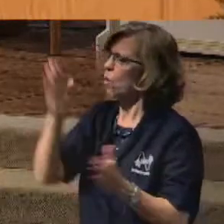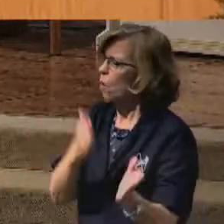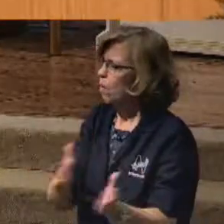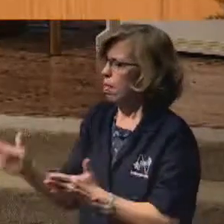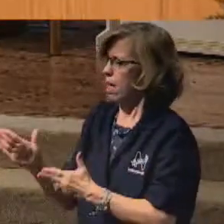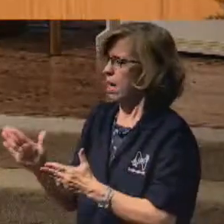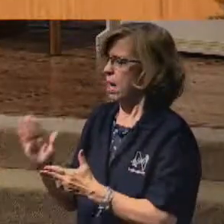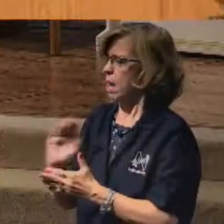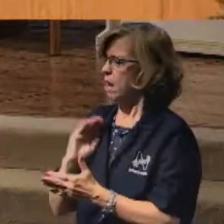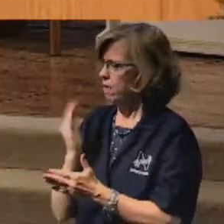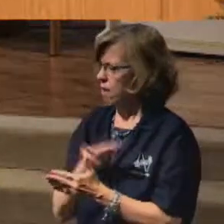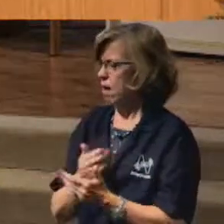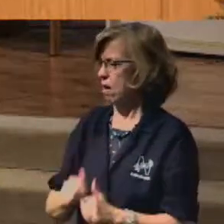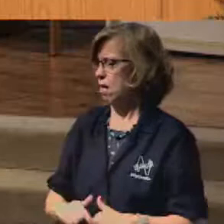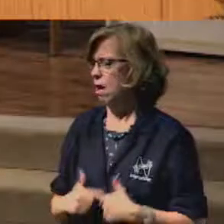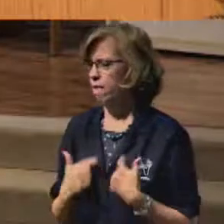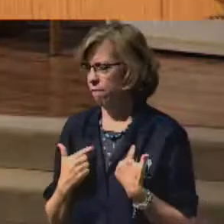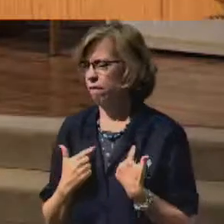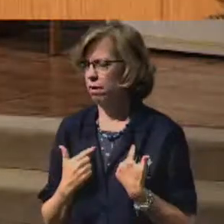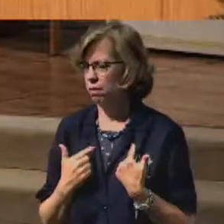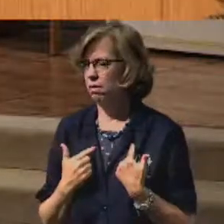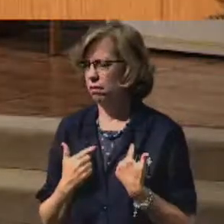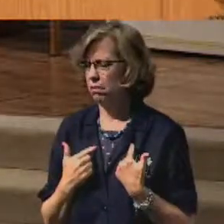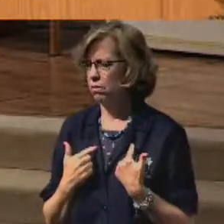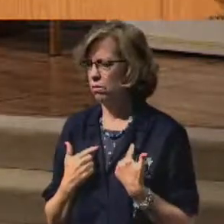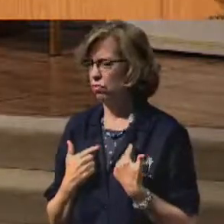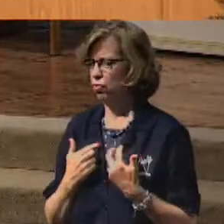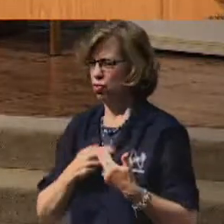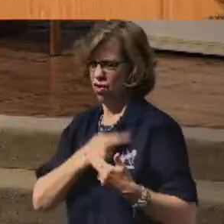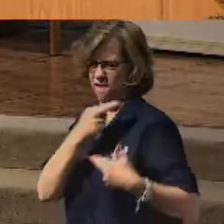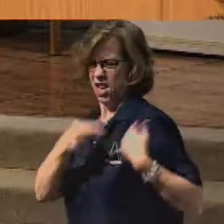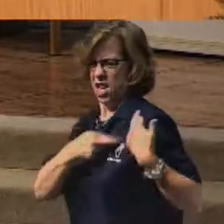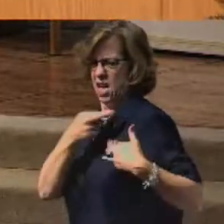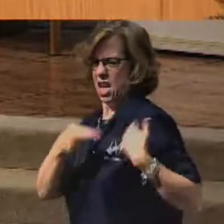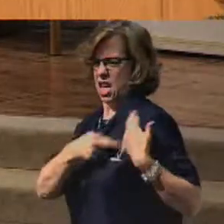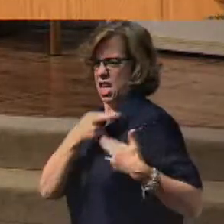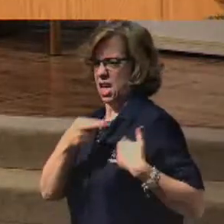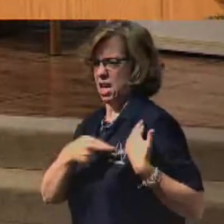our life. Lord, revive our hearts.